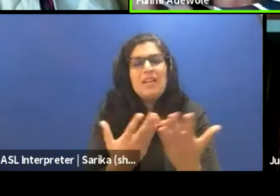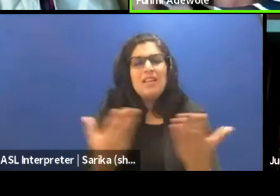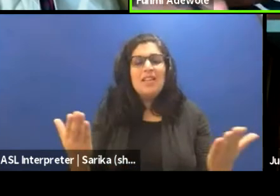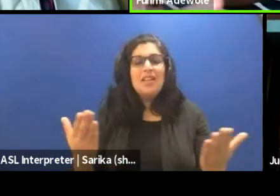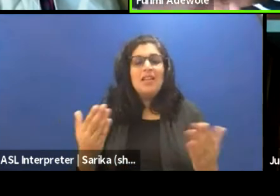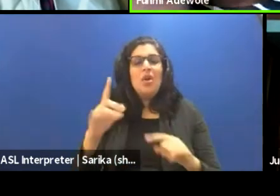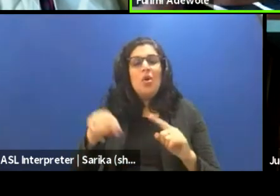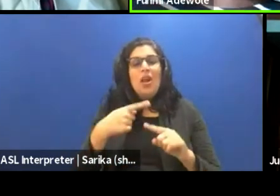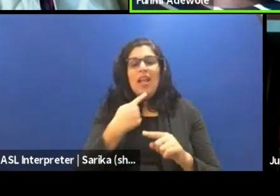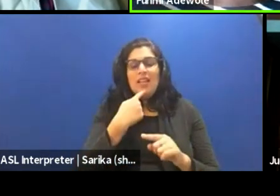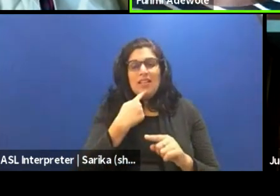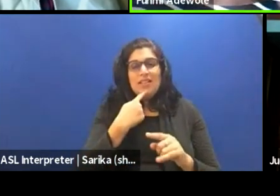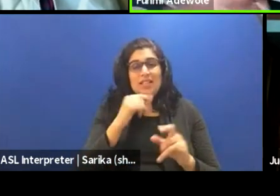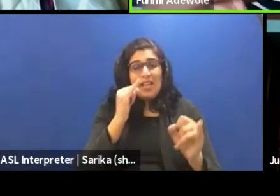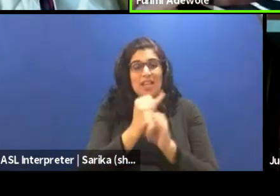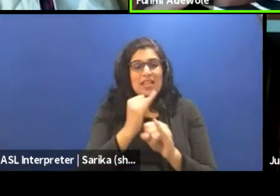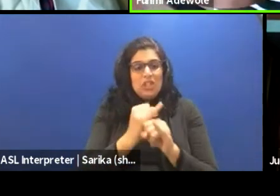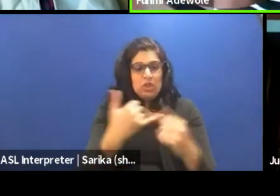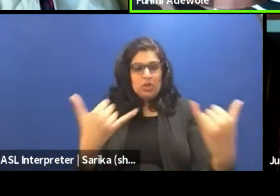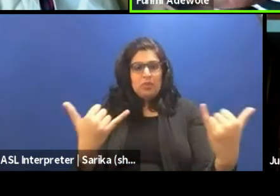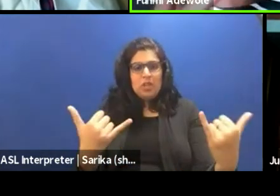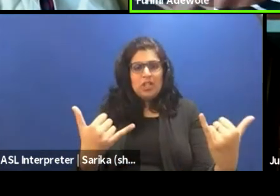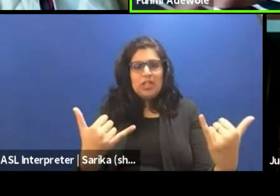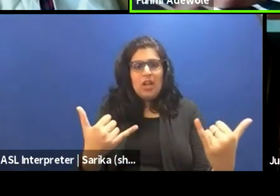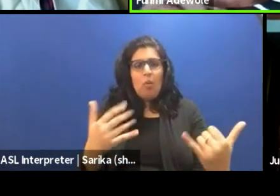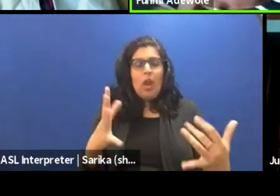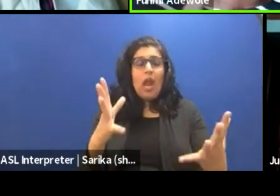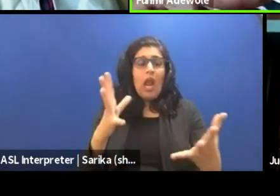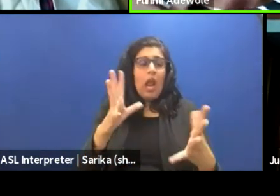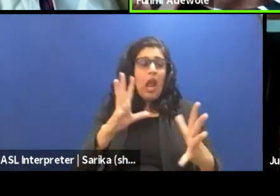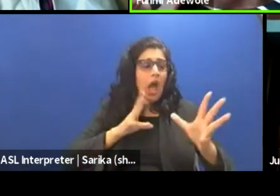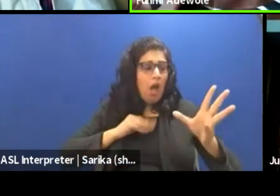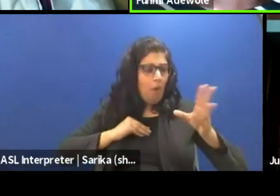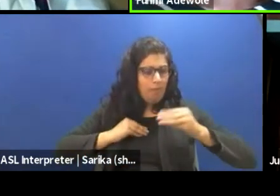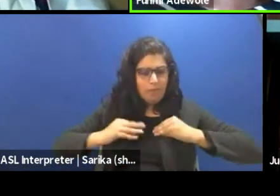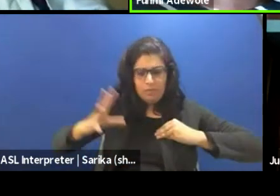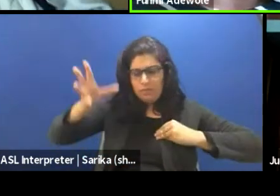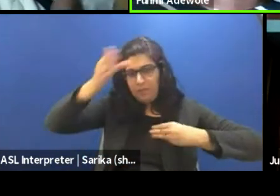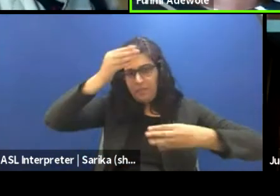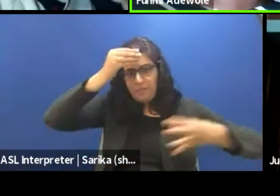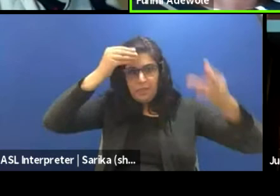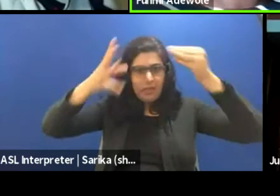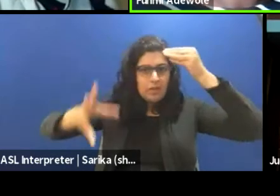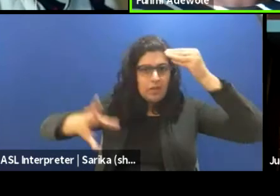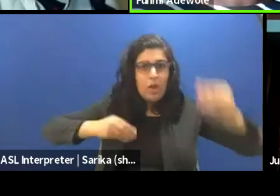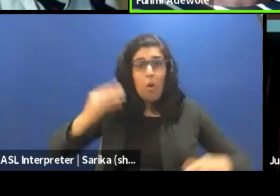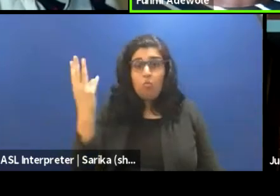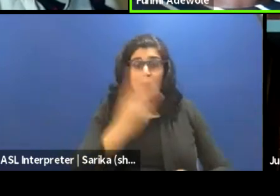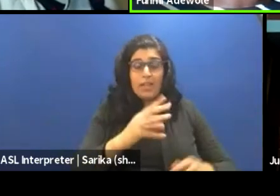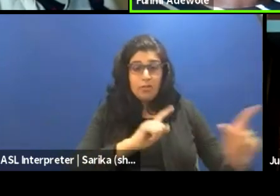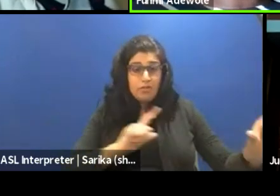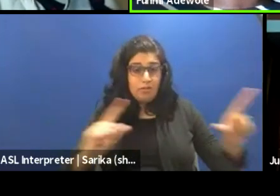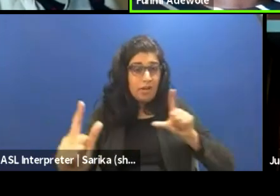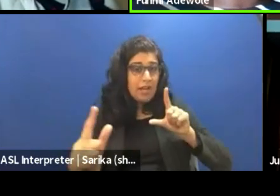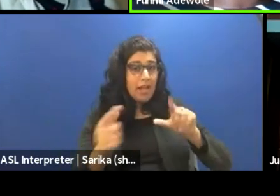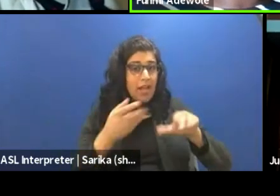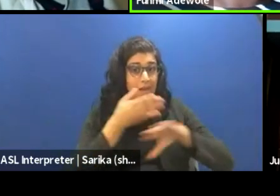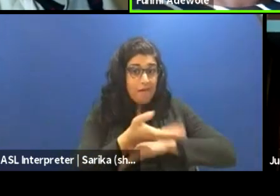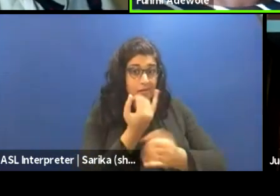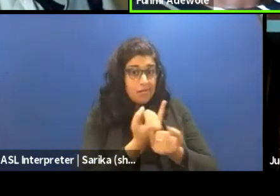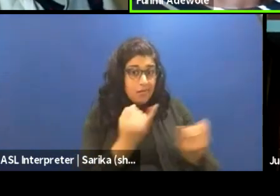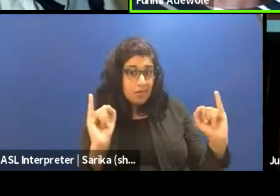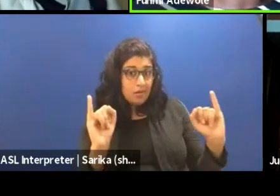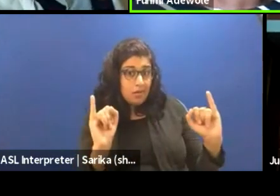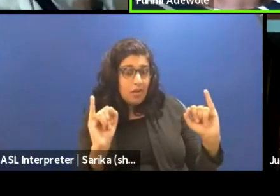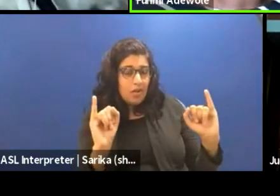I say the institutional modernity, we've absorbed so many Western frameworks post-independence,